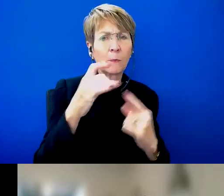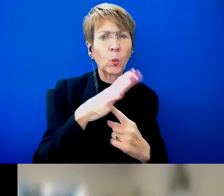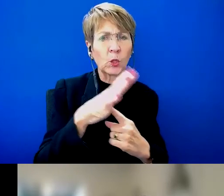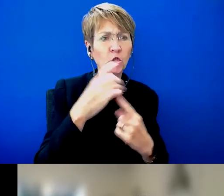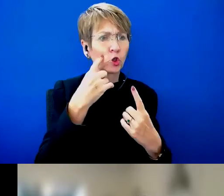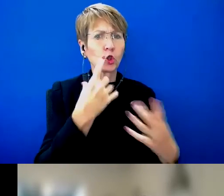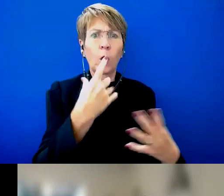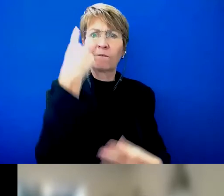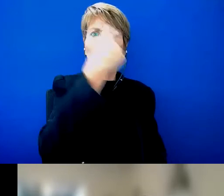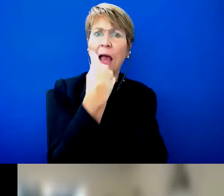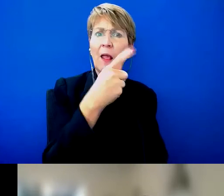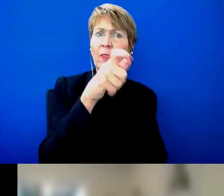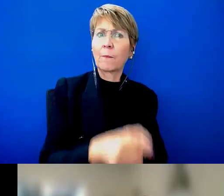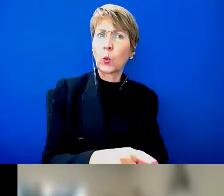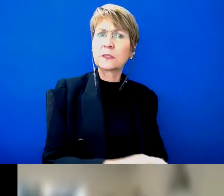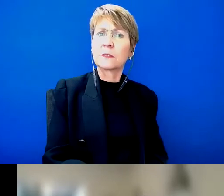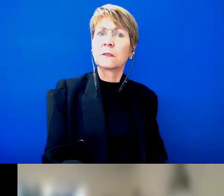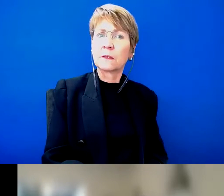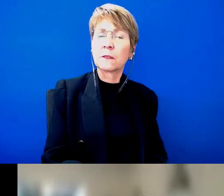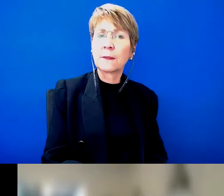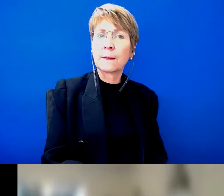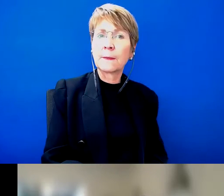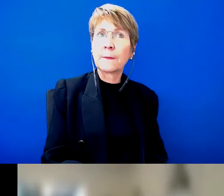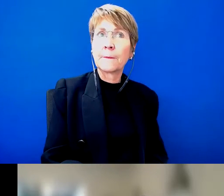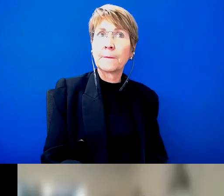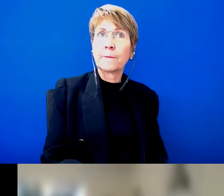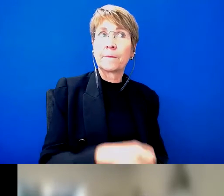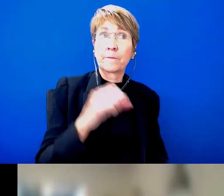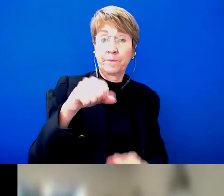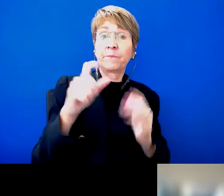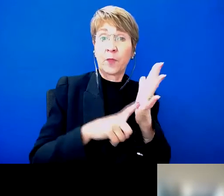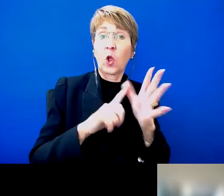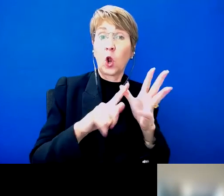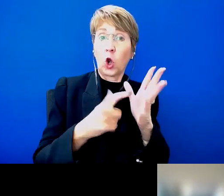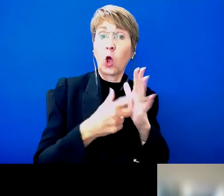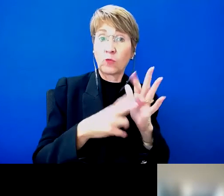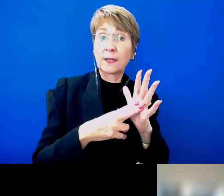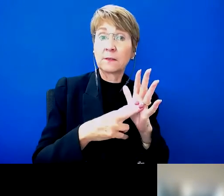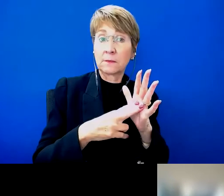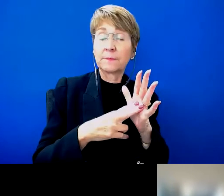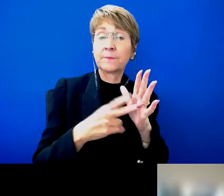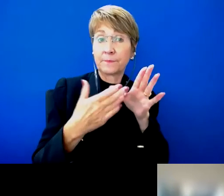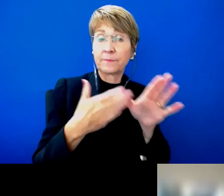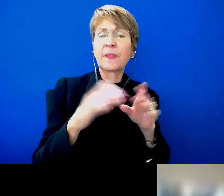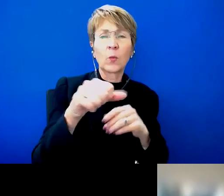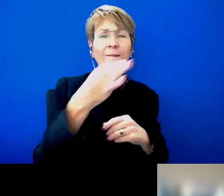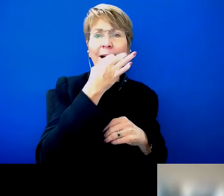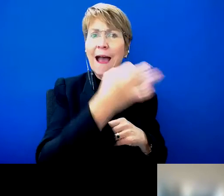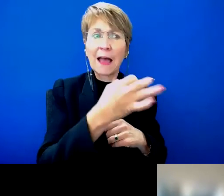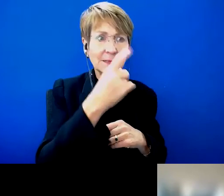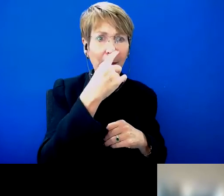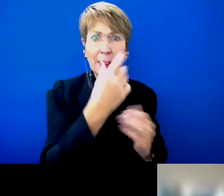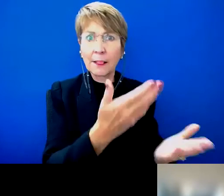And that's a good point on a couple of counts. So, we have put out a call for media spokespeople to act as